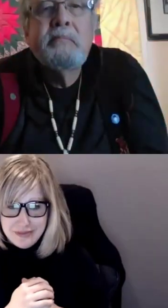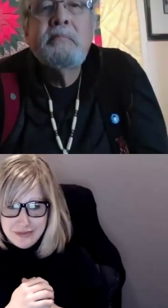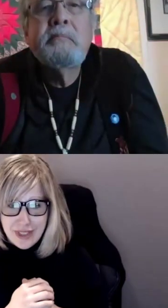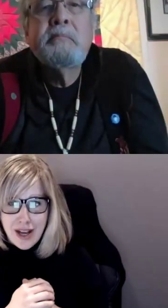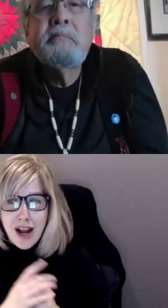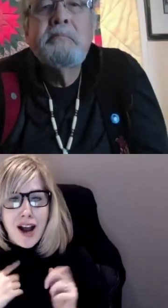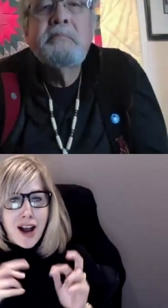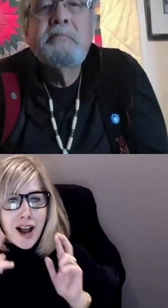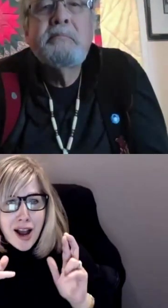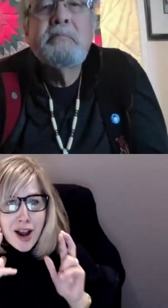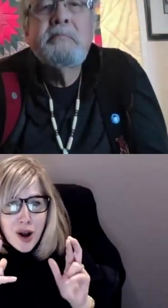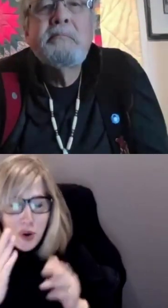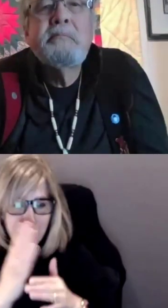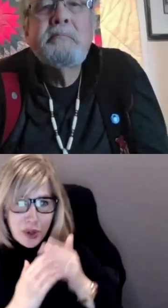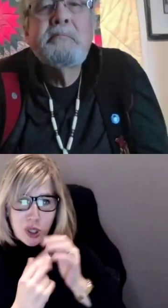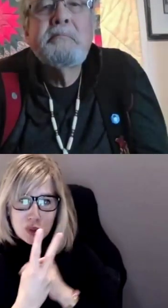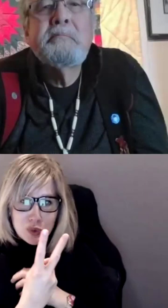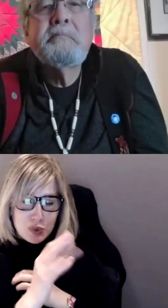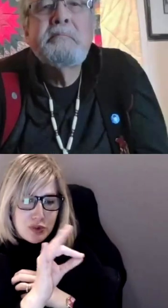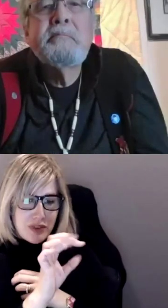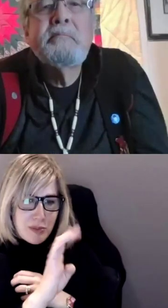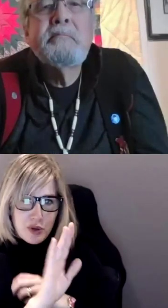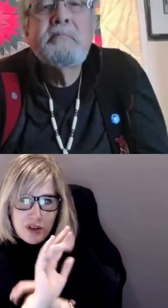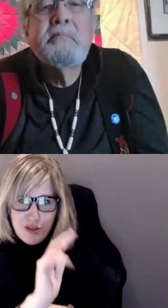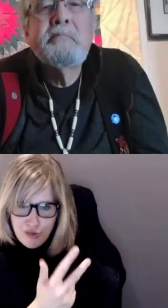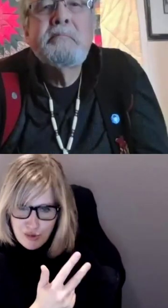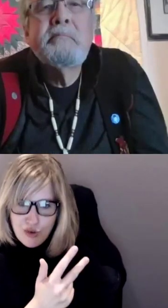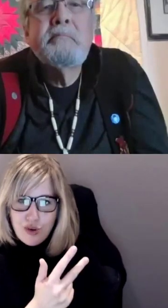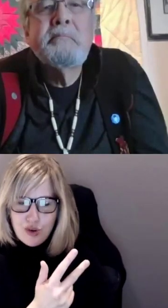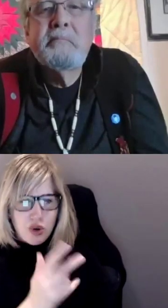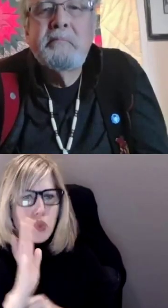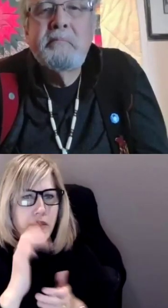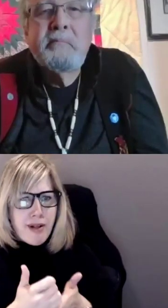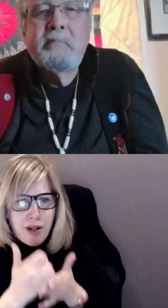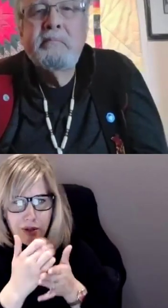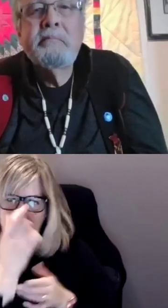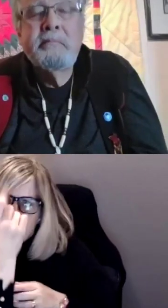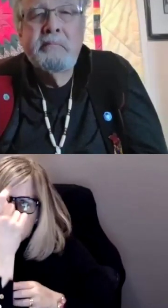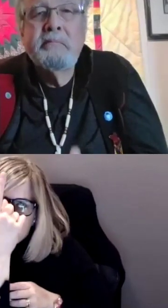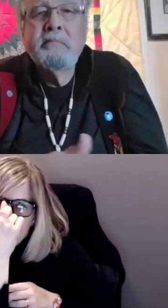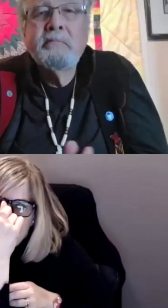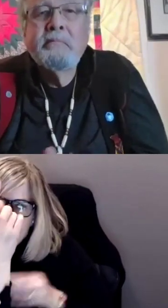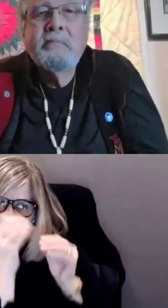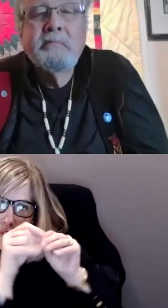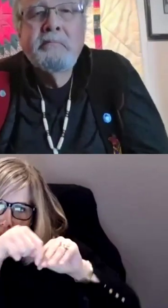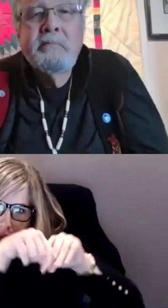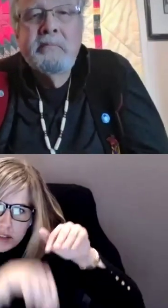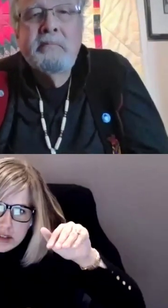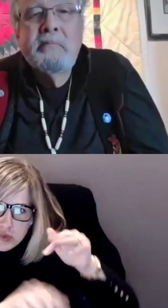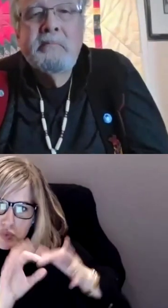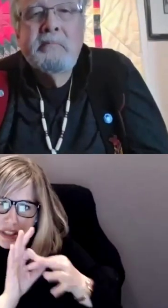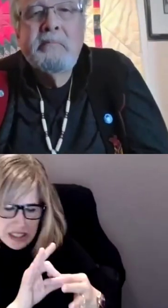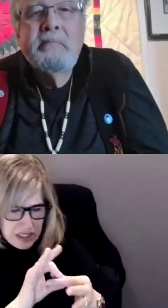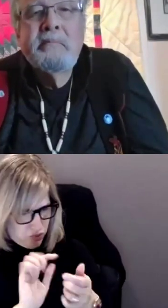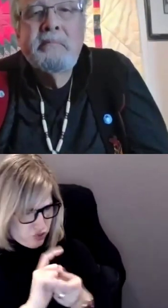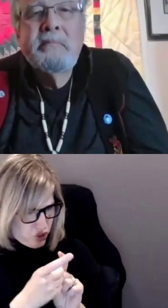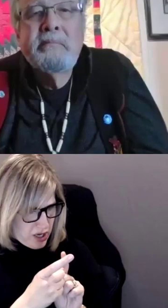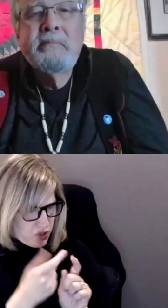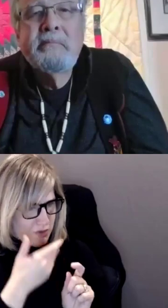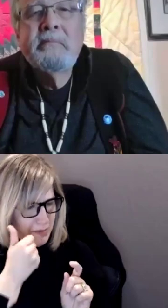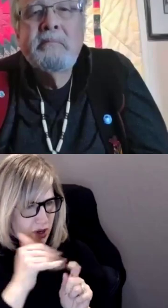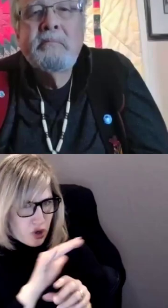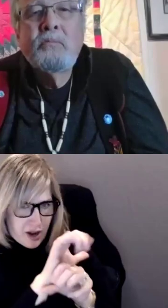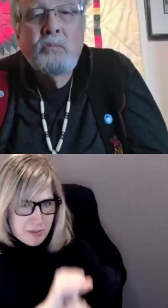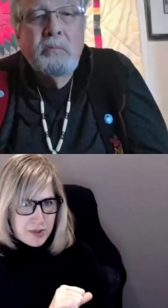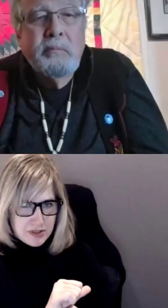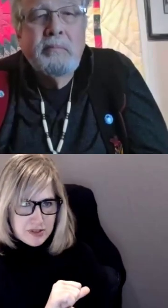that part two on feb 3rd deepens understanding of how to build new habits of mind so we're coming back together in three